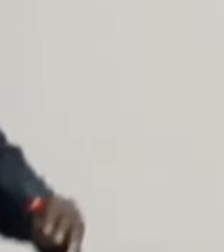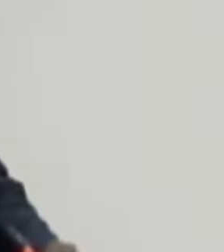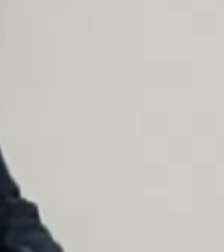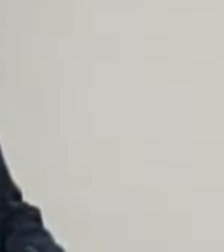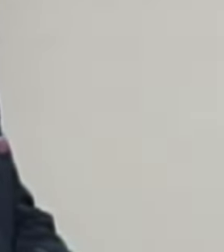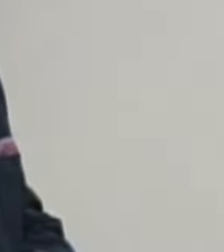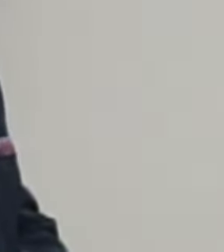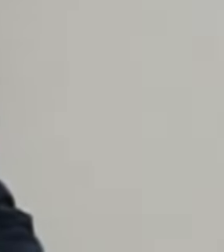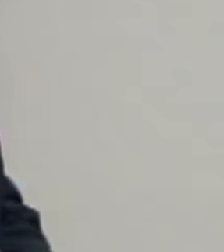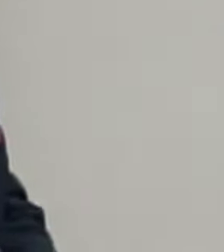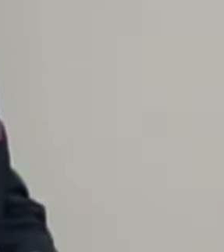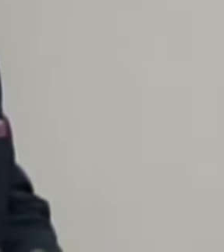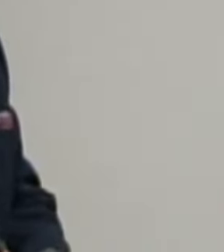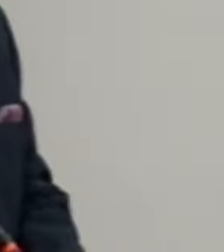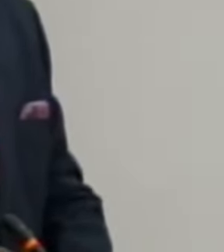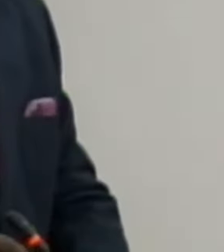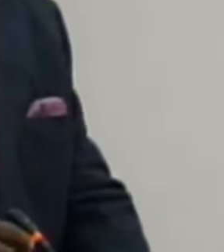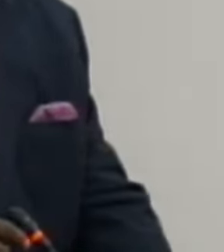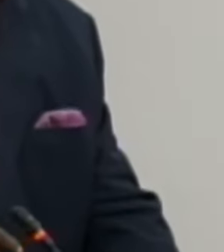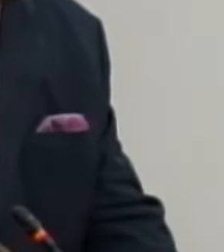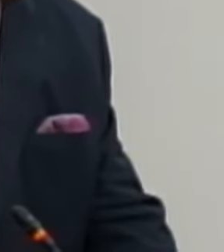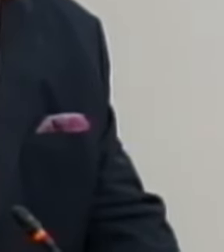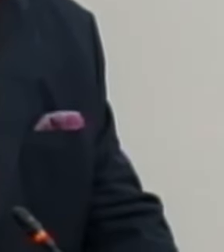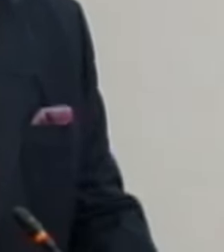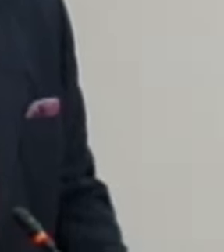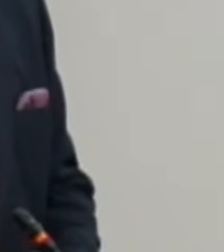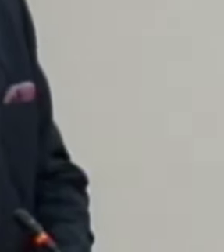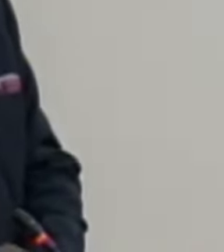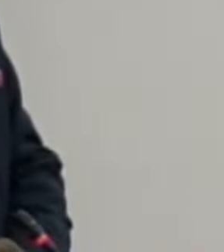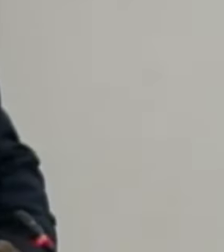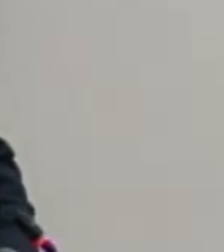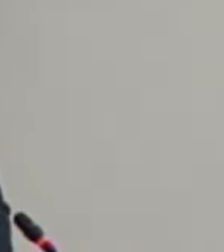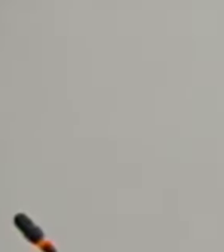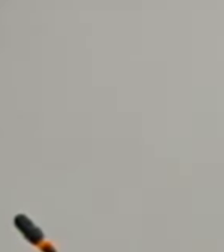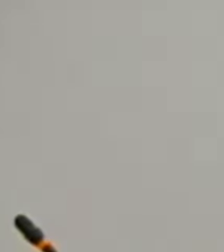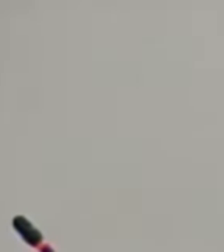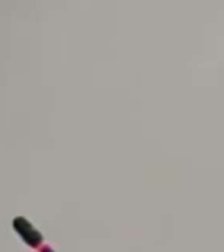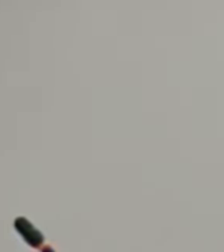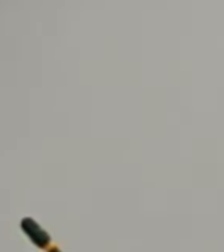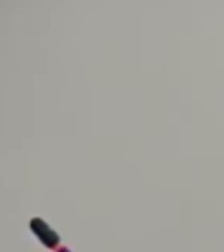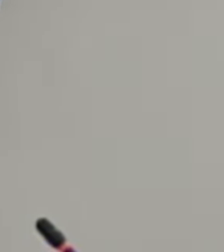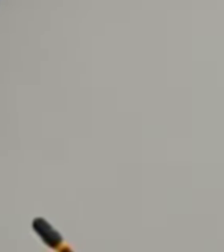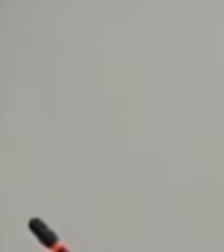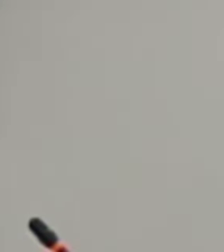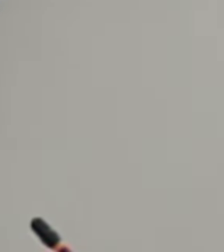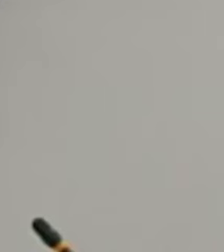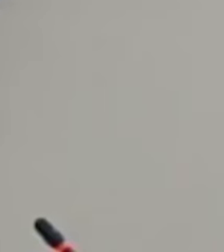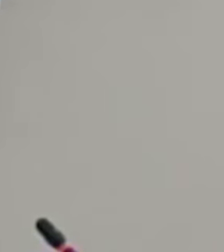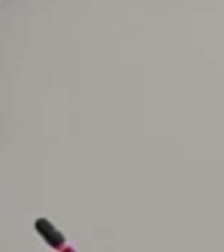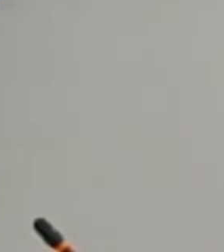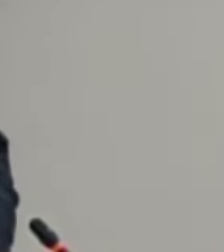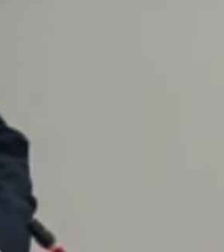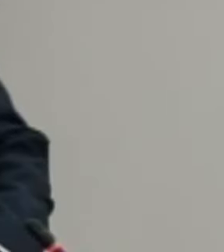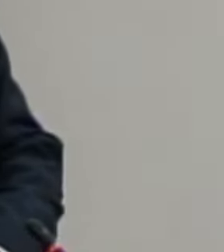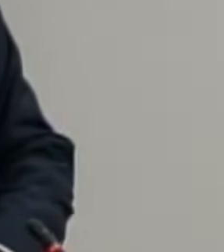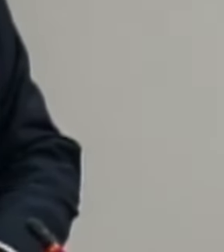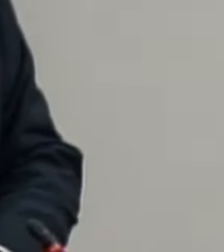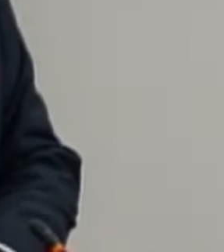extend all best wishes